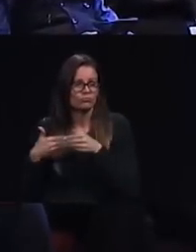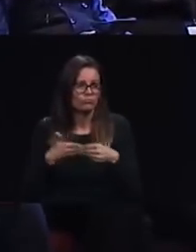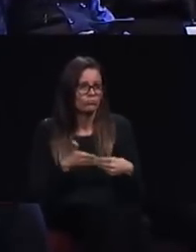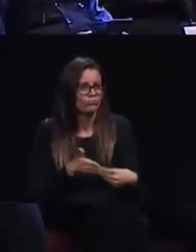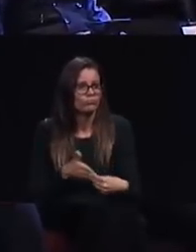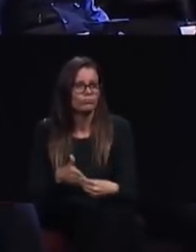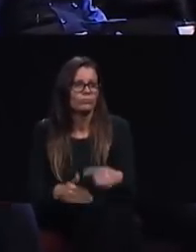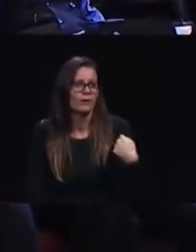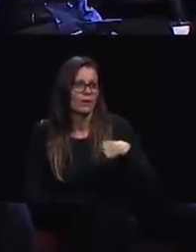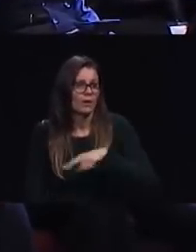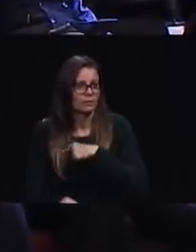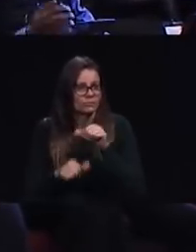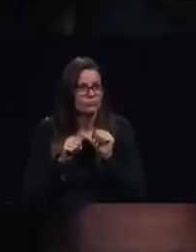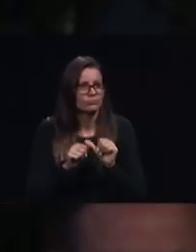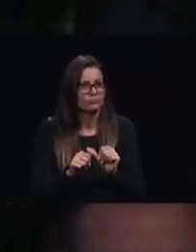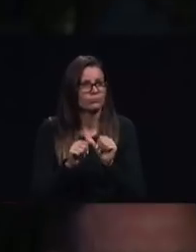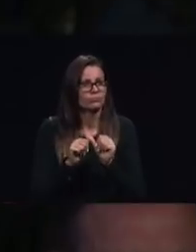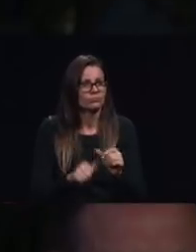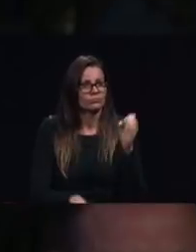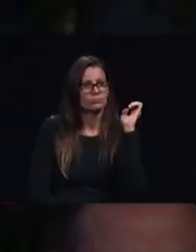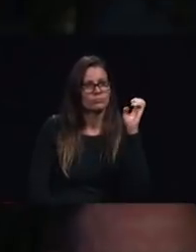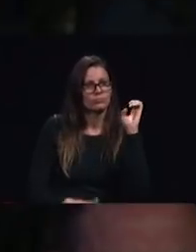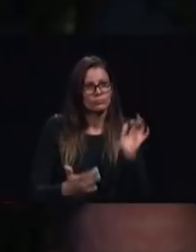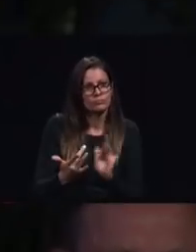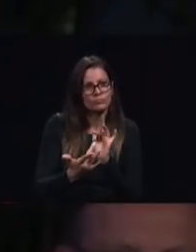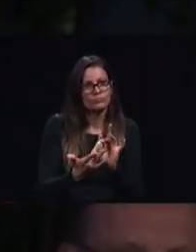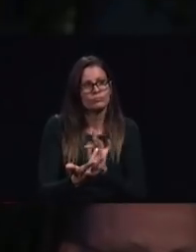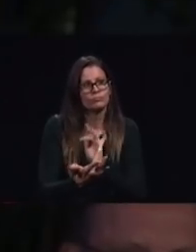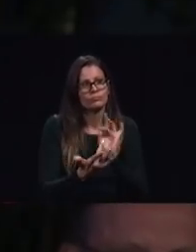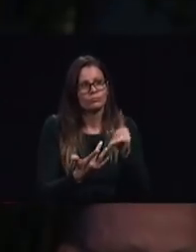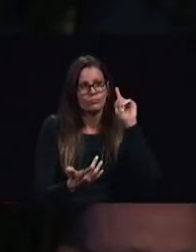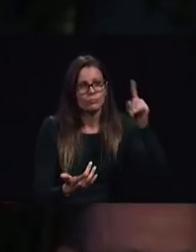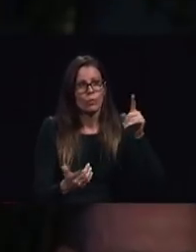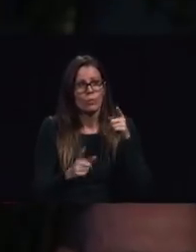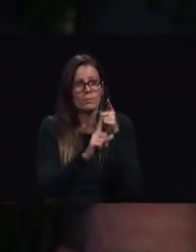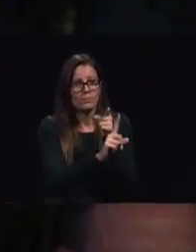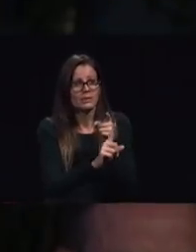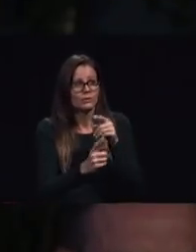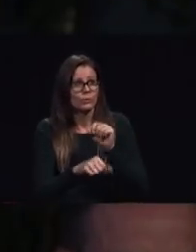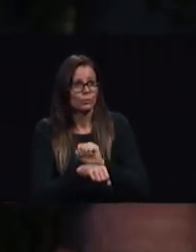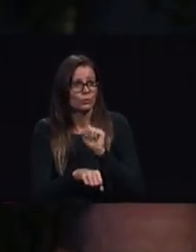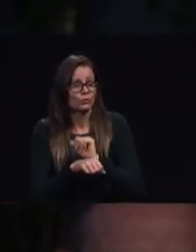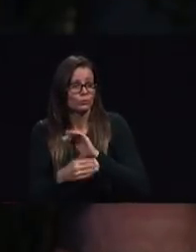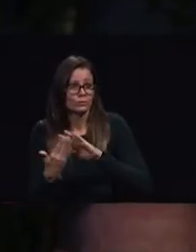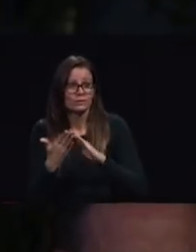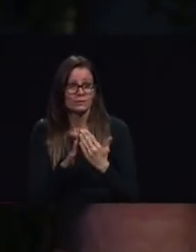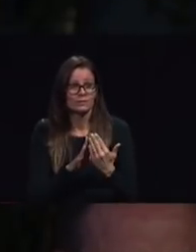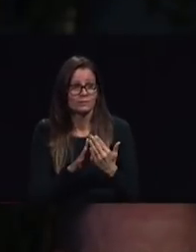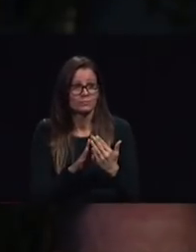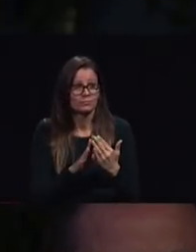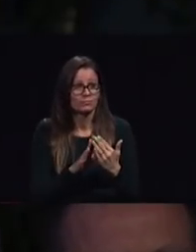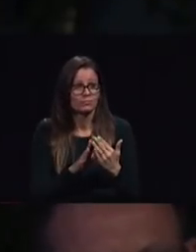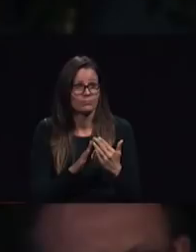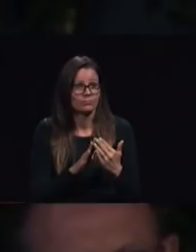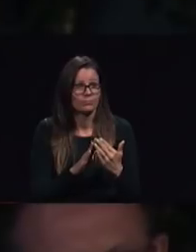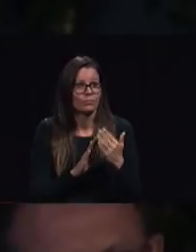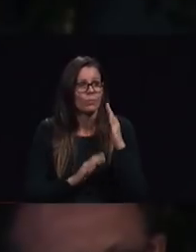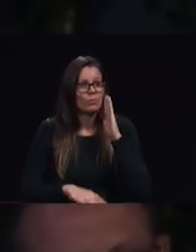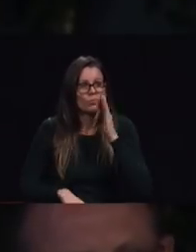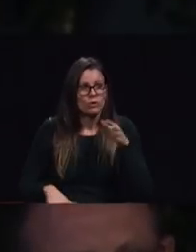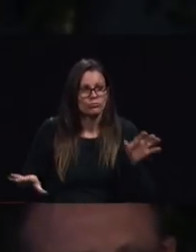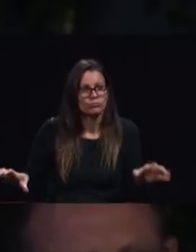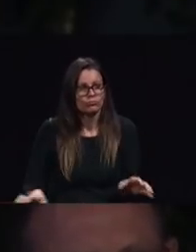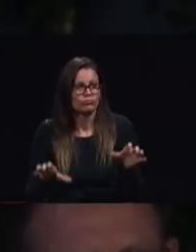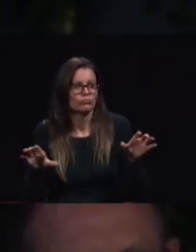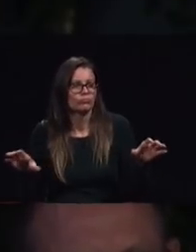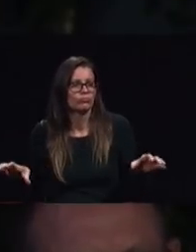evangelistic outreach for mission to the cities that will be patterned after the urban evangelistic work being done in the city of San